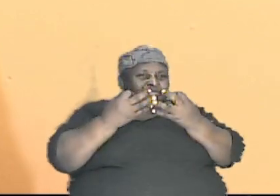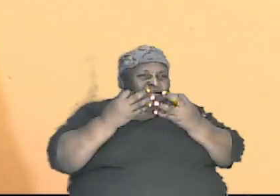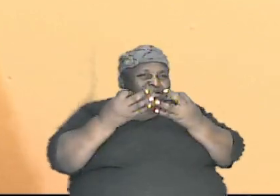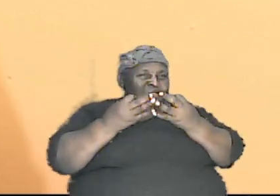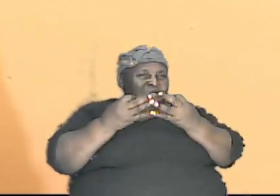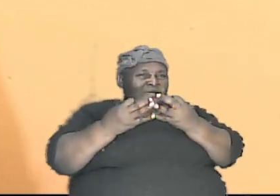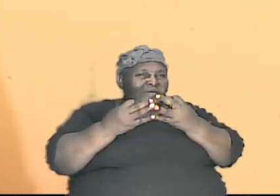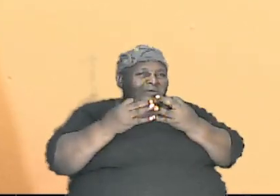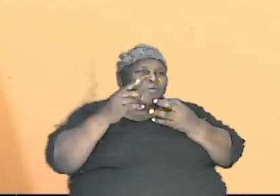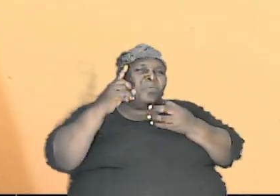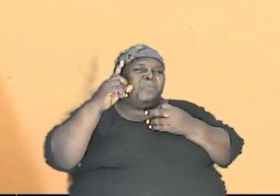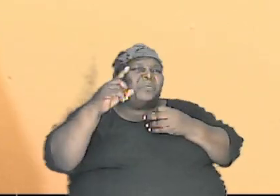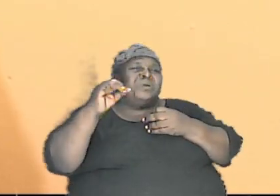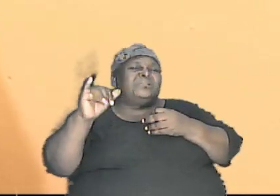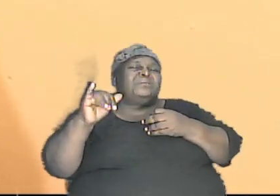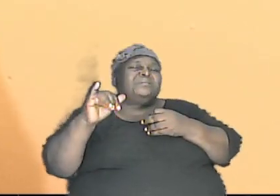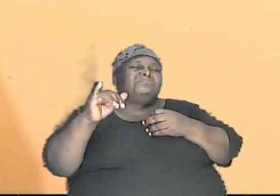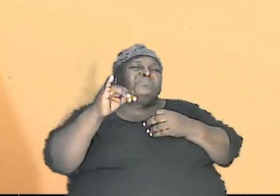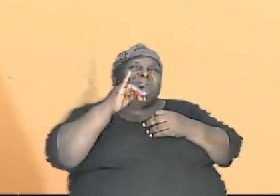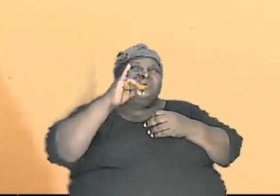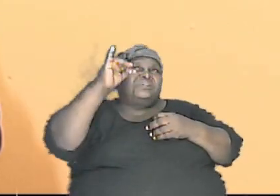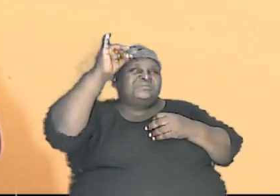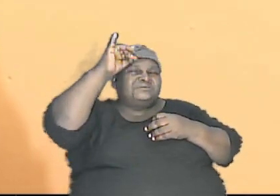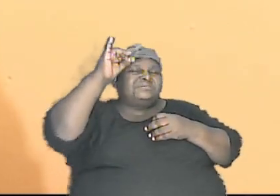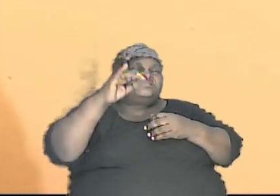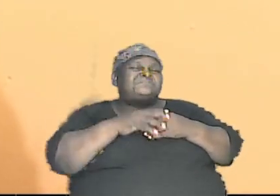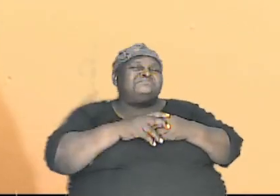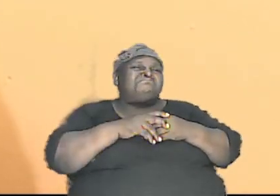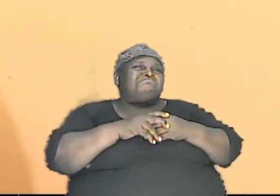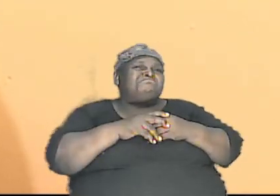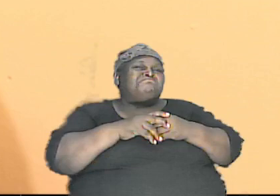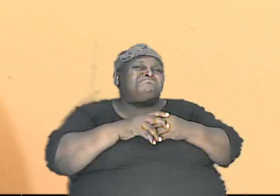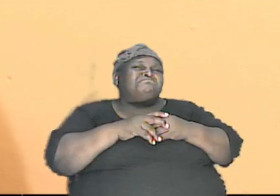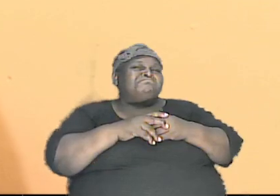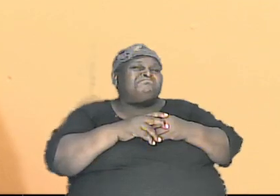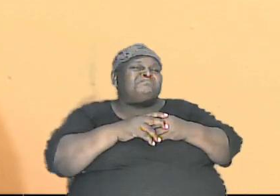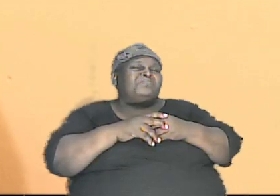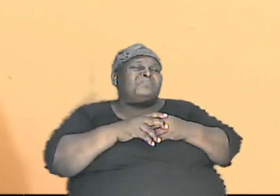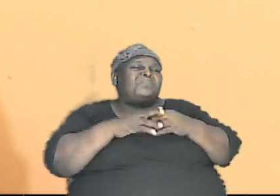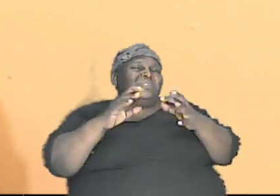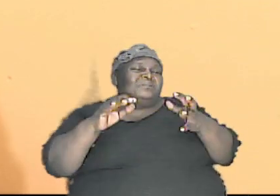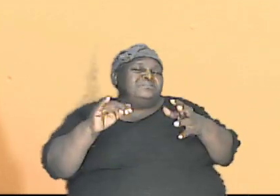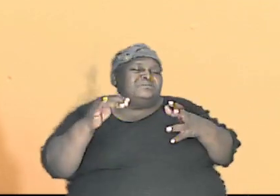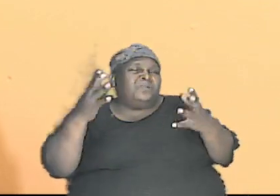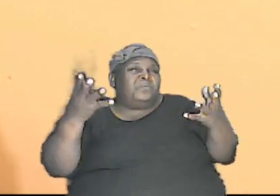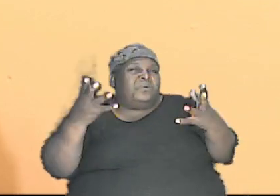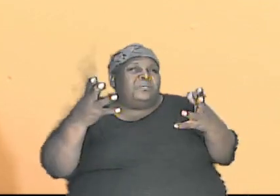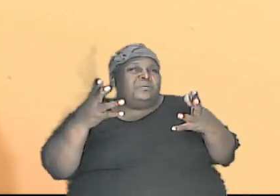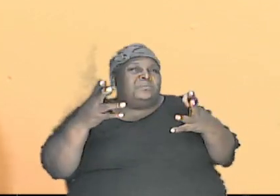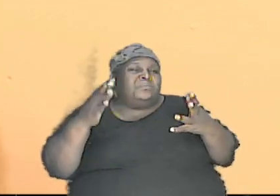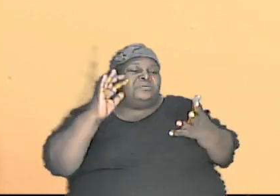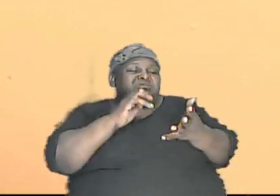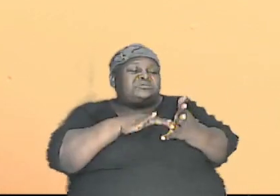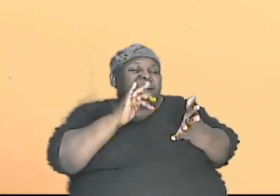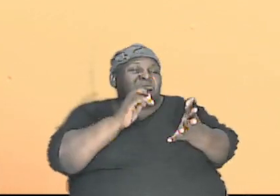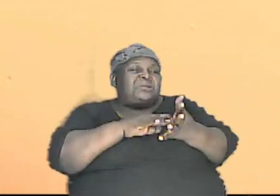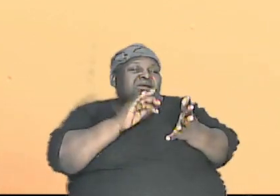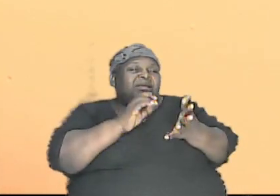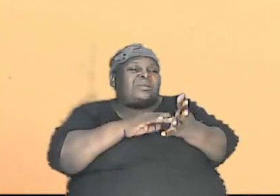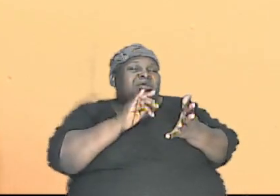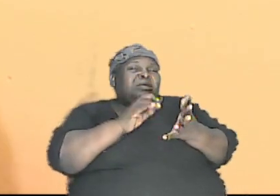common parents amen so that is what we are looking at and that is what we are going to be